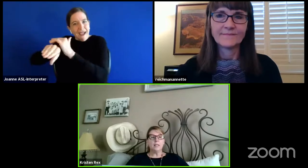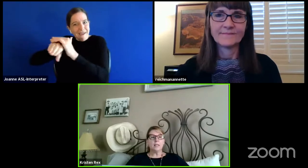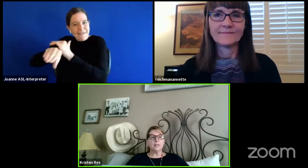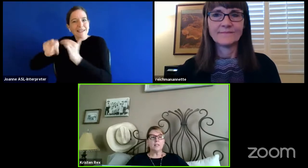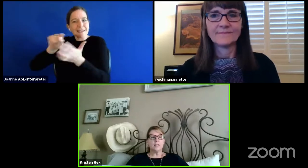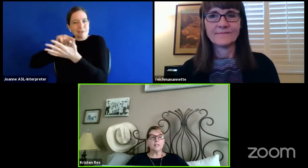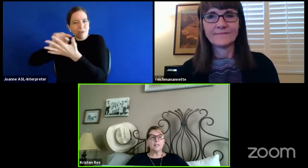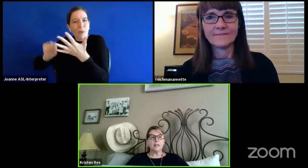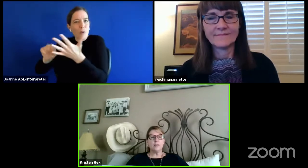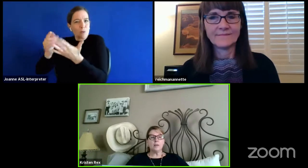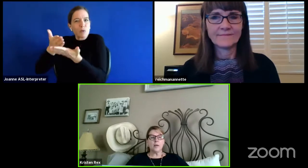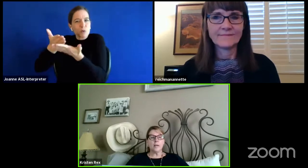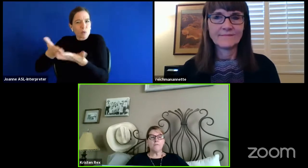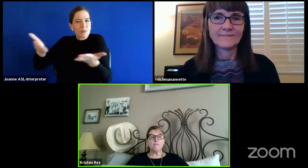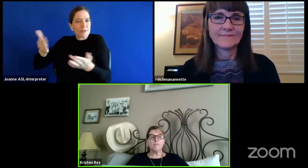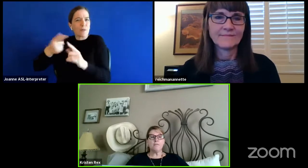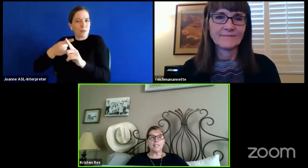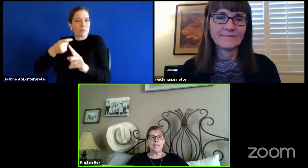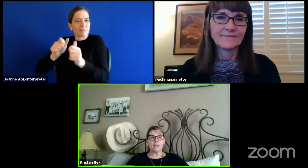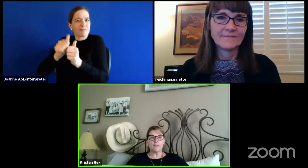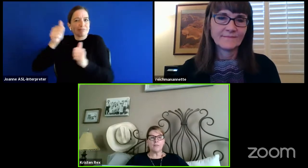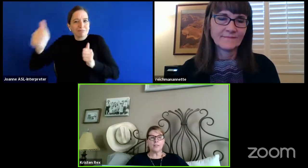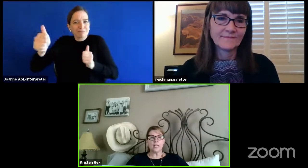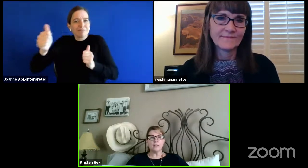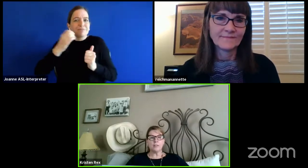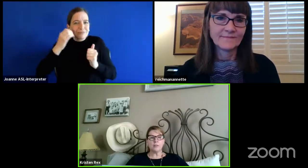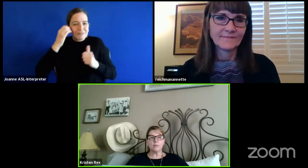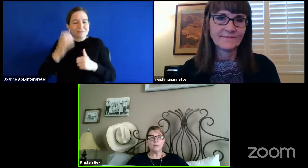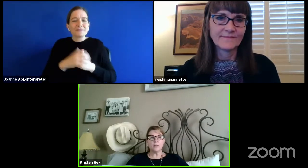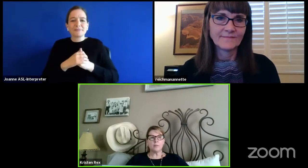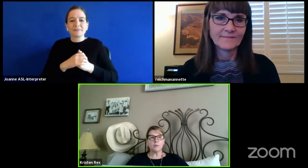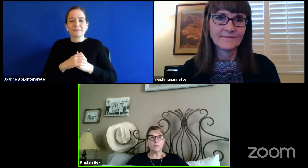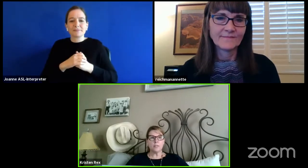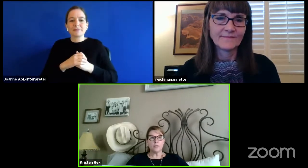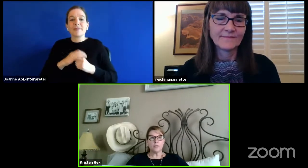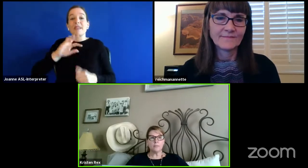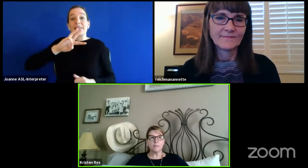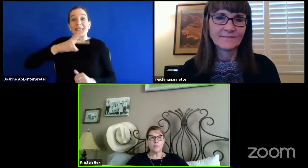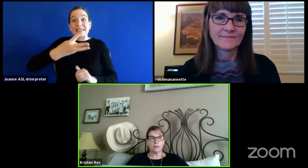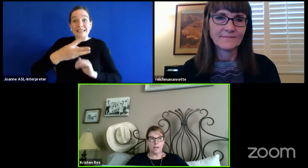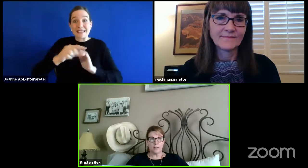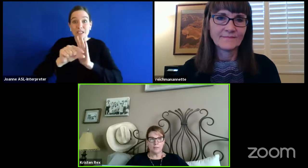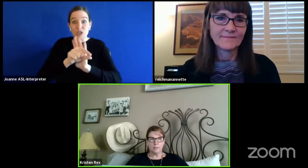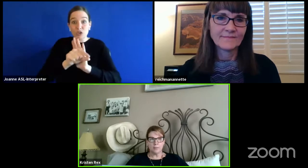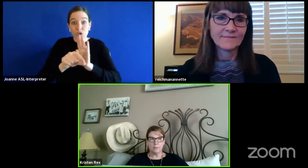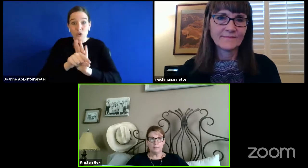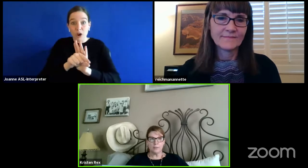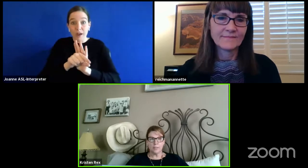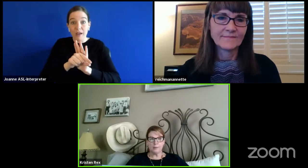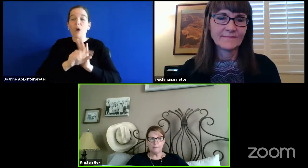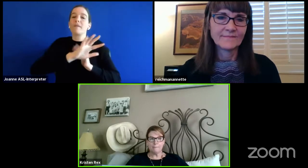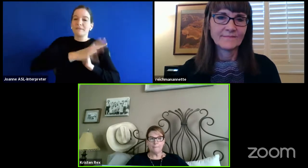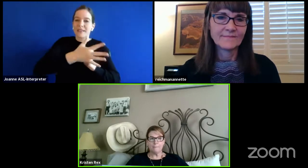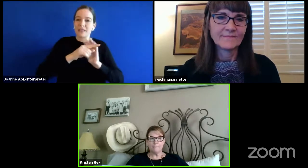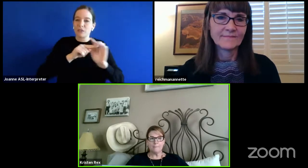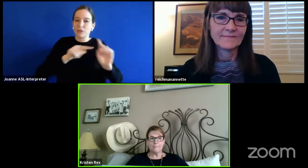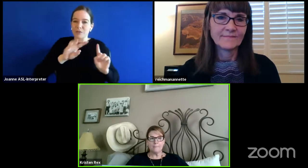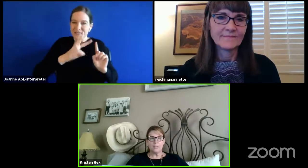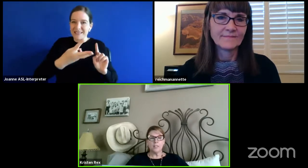In our sixth to eighth grade, 50 out of 58 students have been reached and are actively learning.